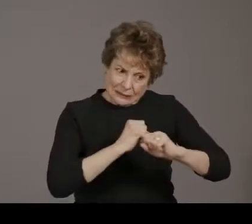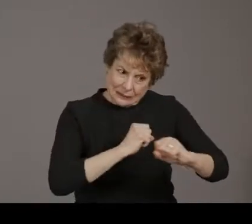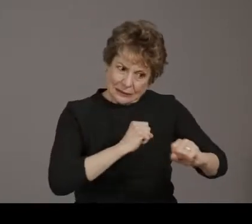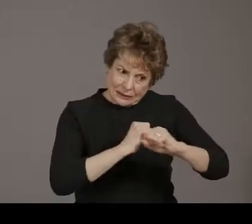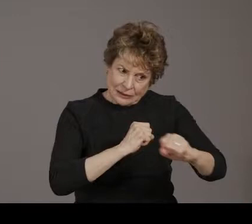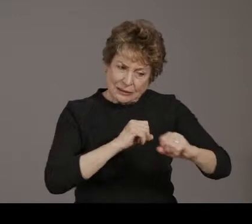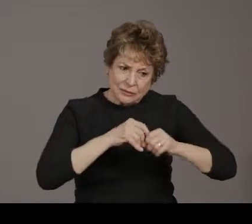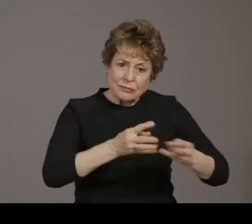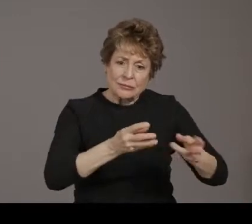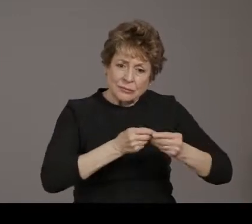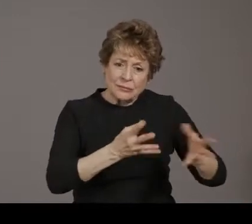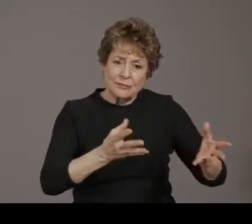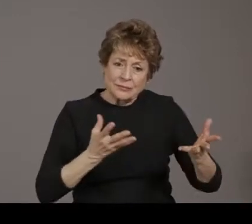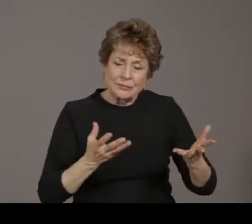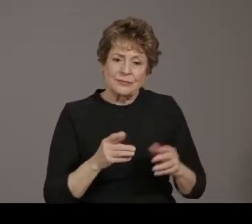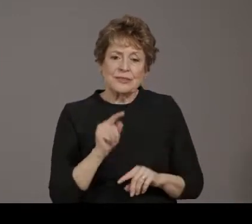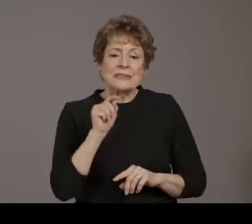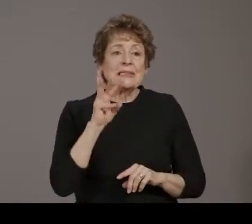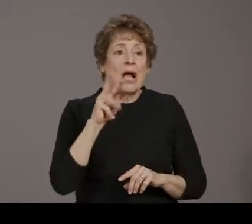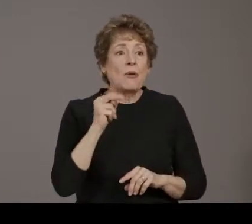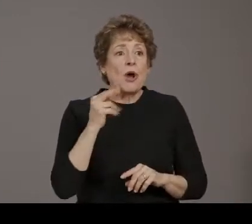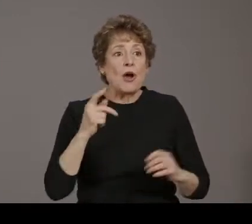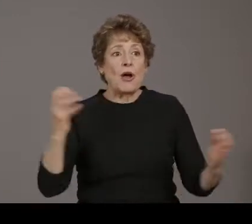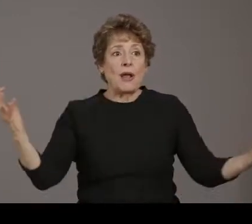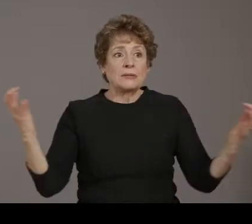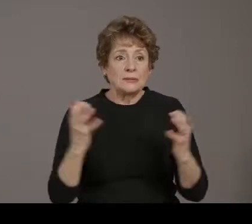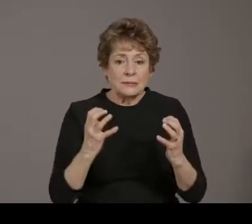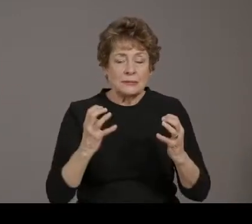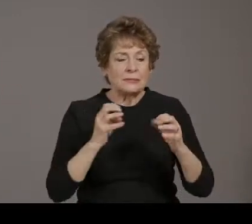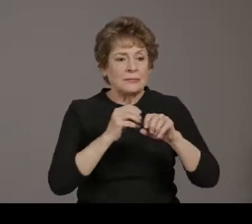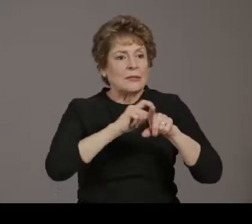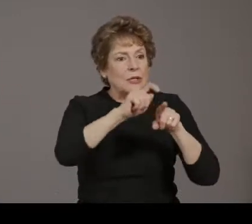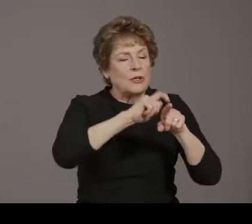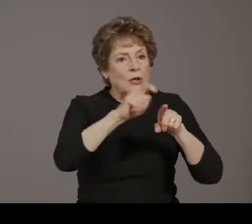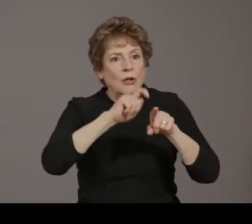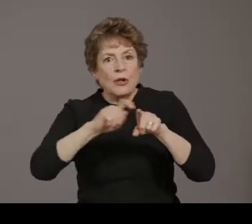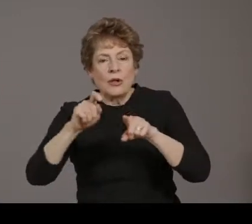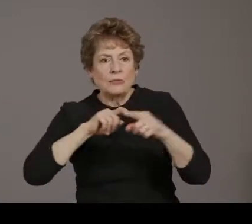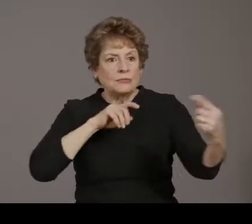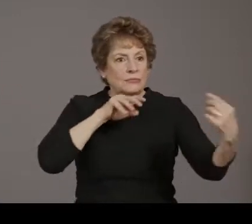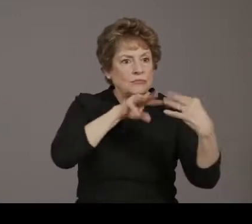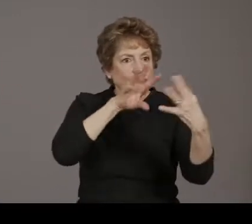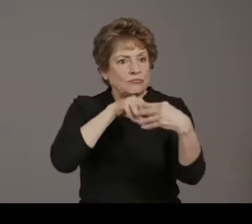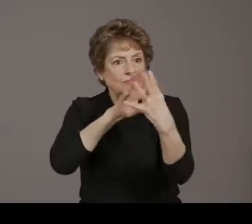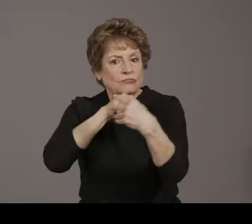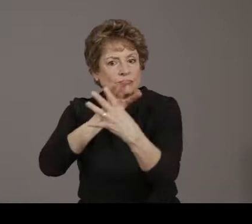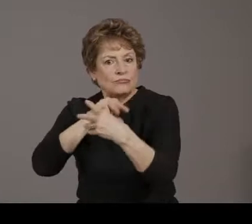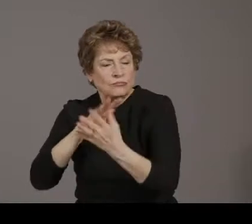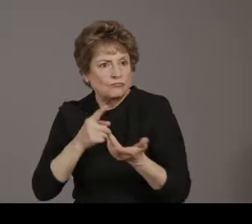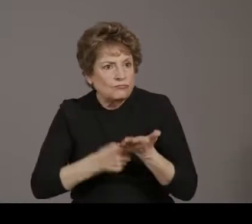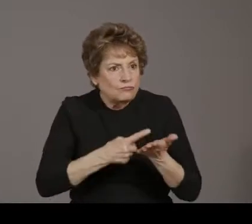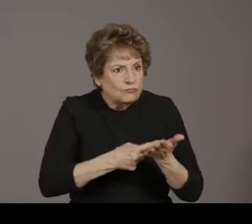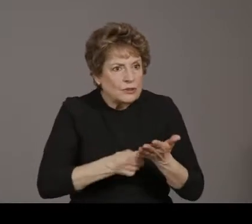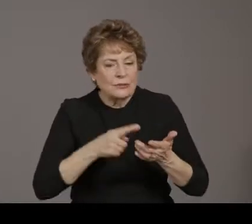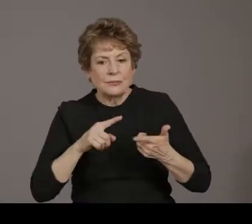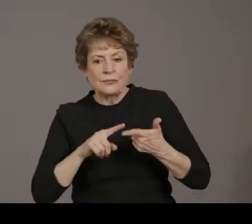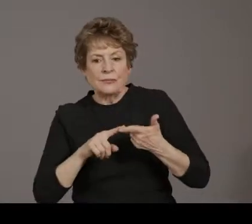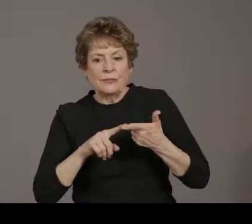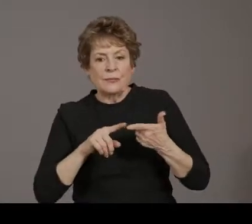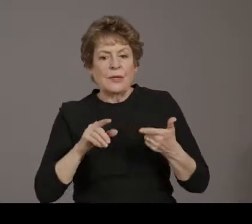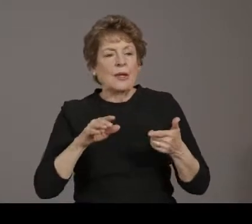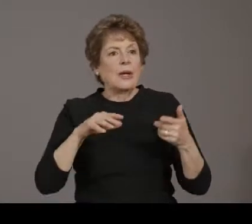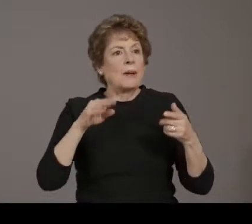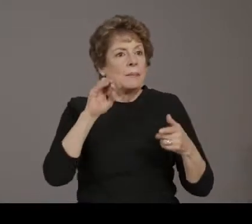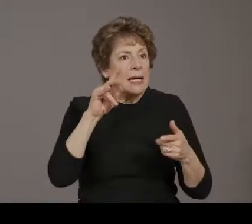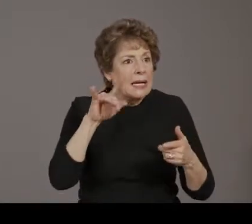English, an active social media campaign, and yard signs and community messaging that is placed with posters